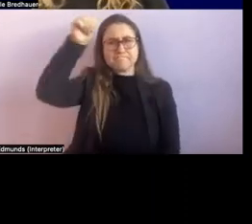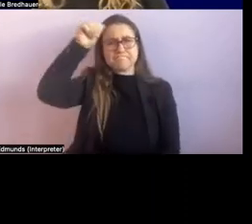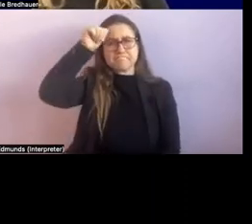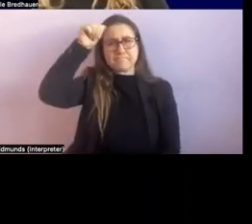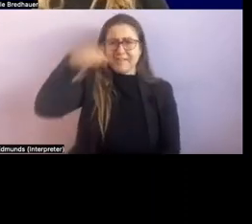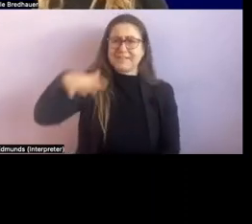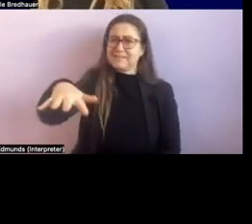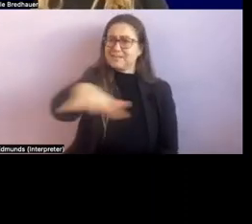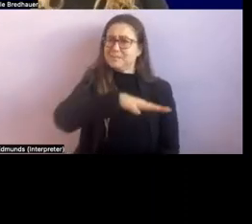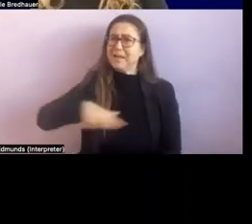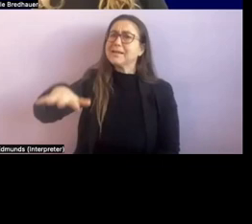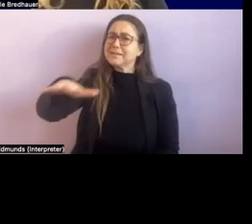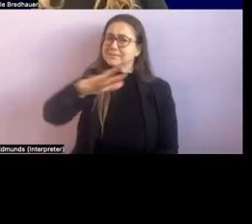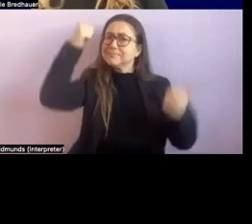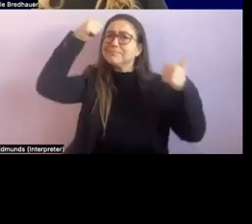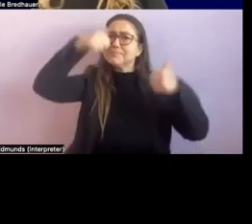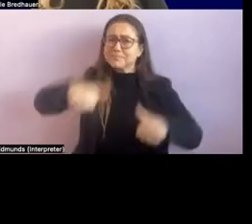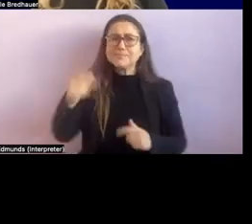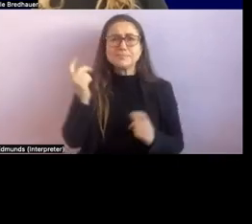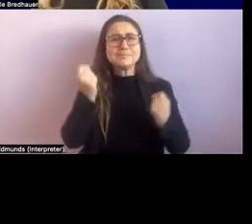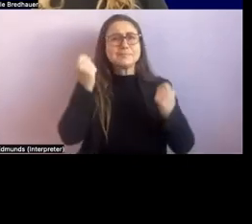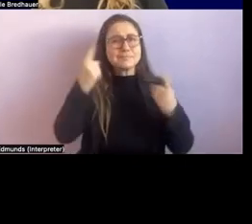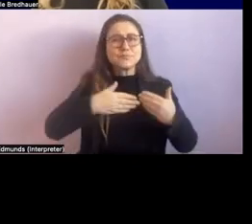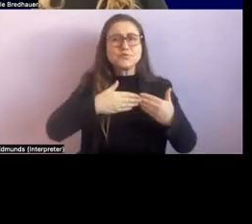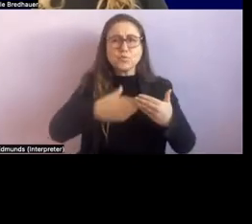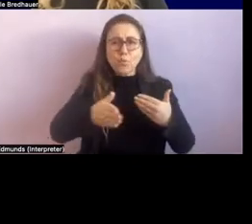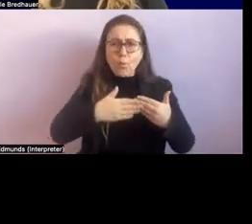well and this door well